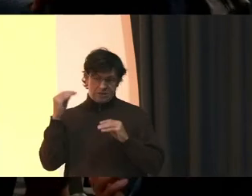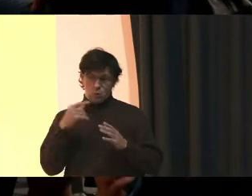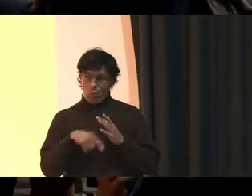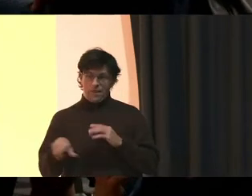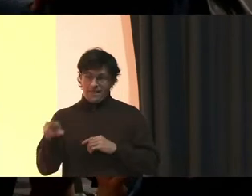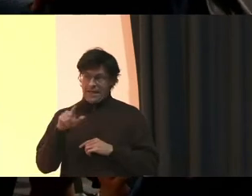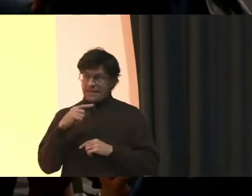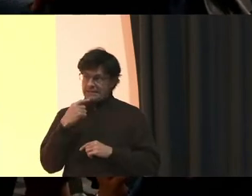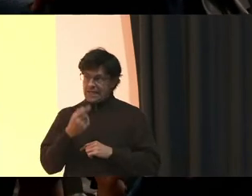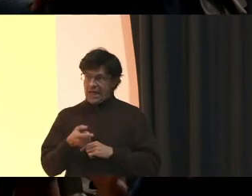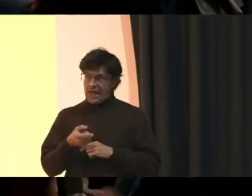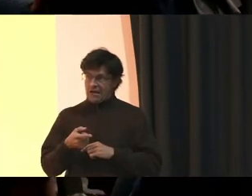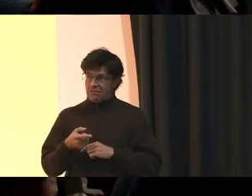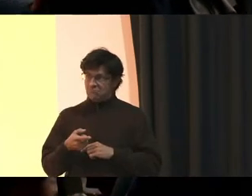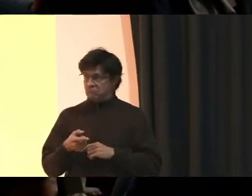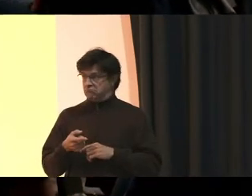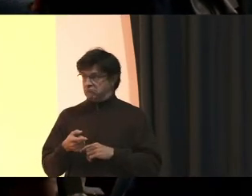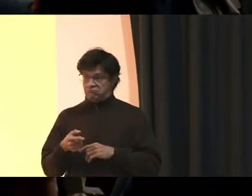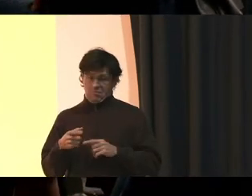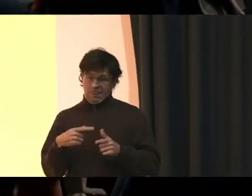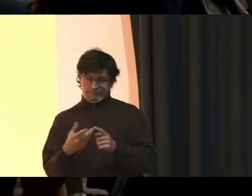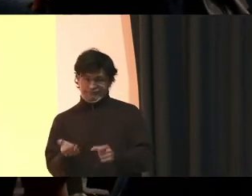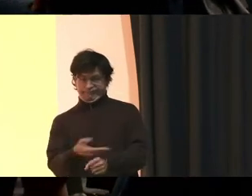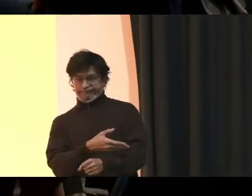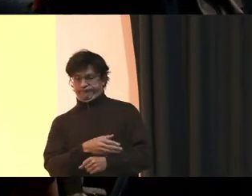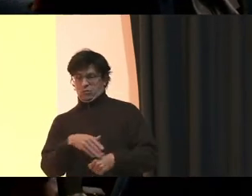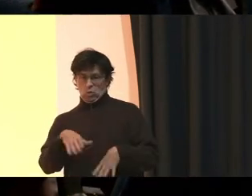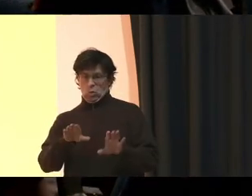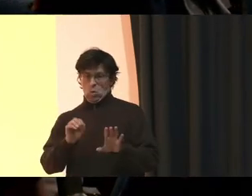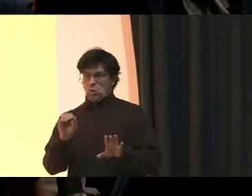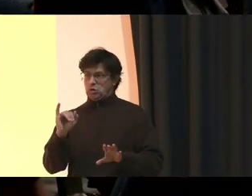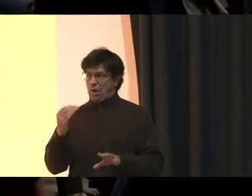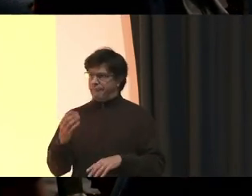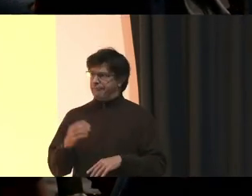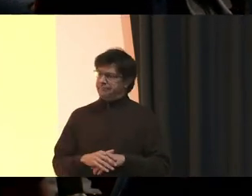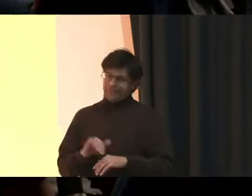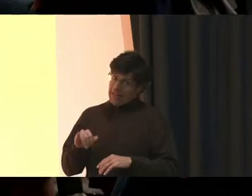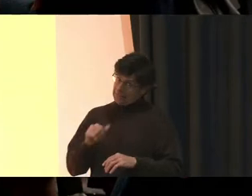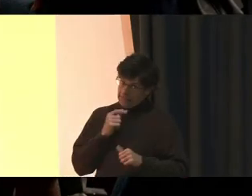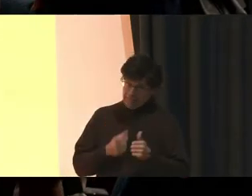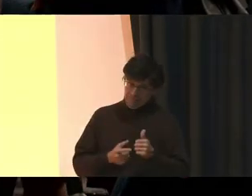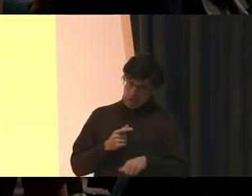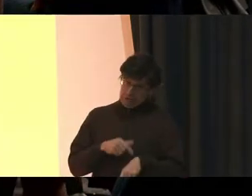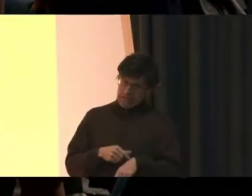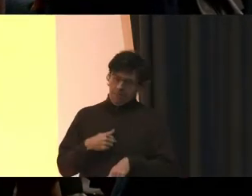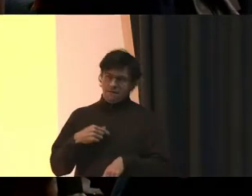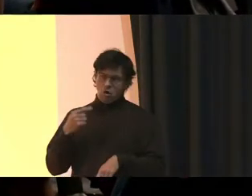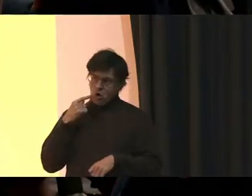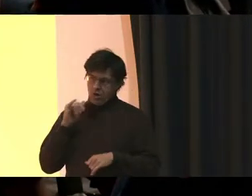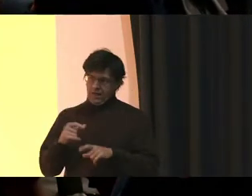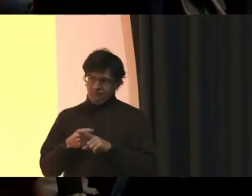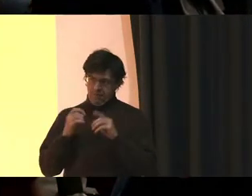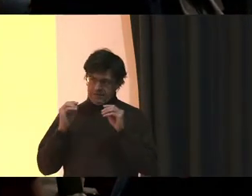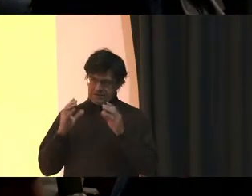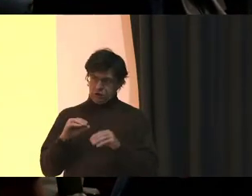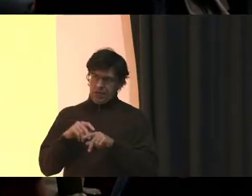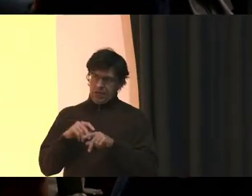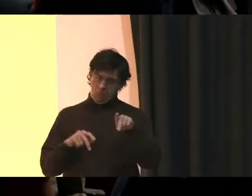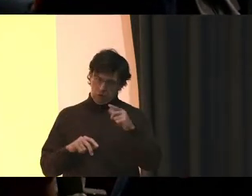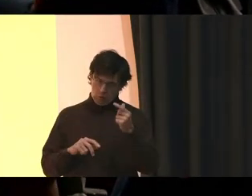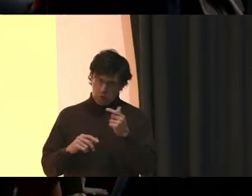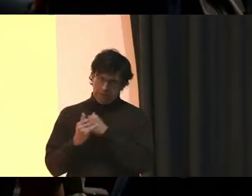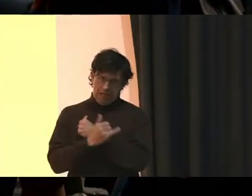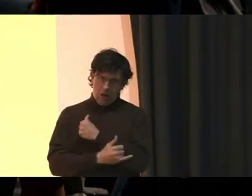said You can, you know You don't have a job That is not the first time I've heard that from a teacher In Prince George's County